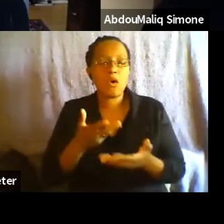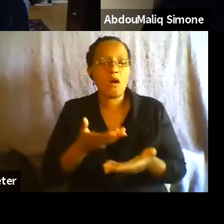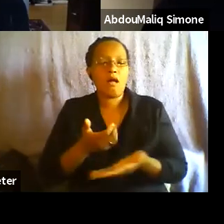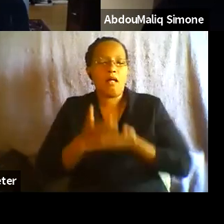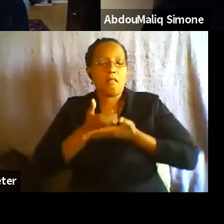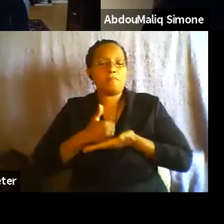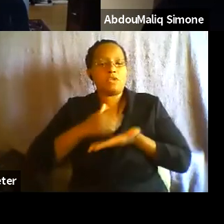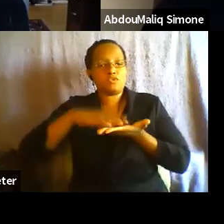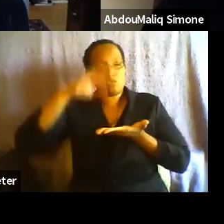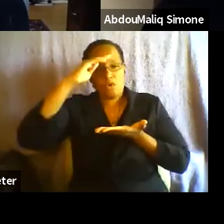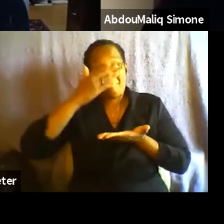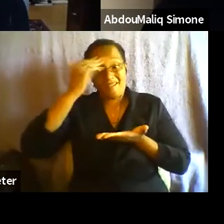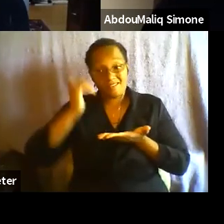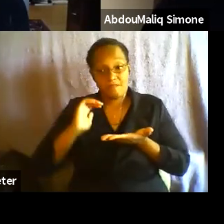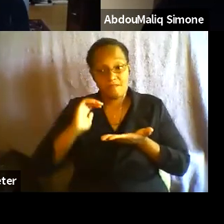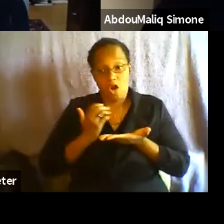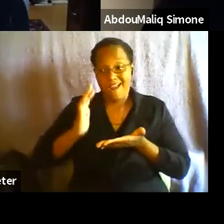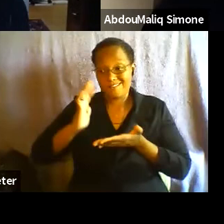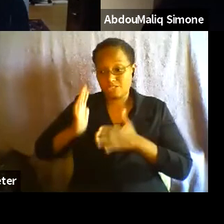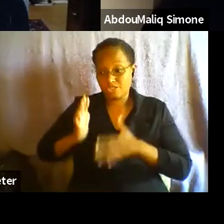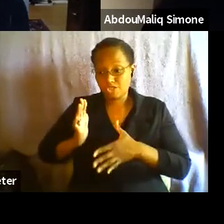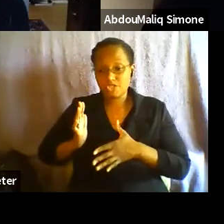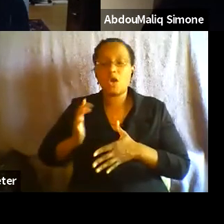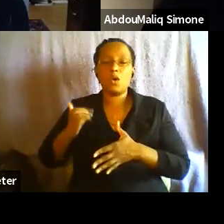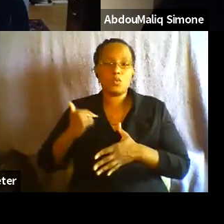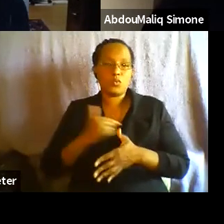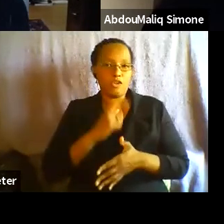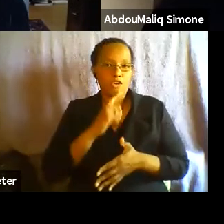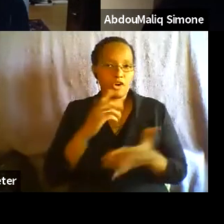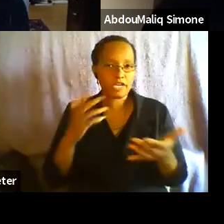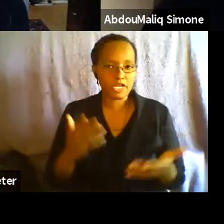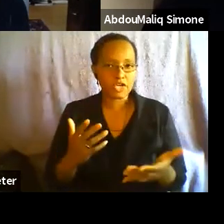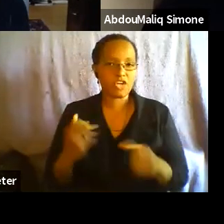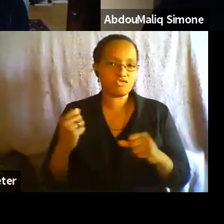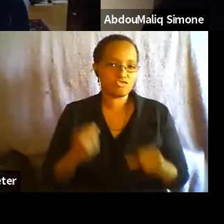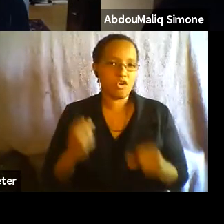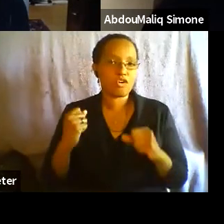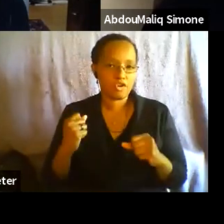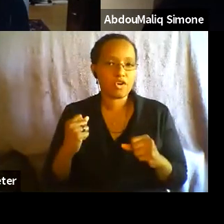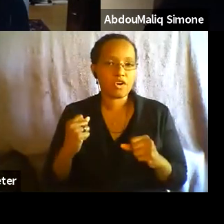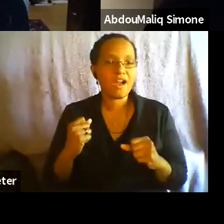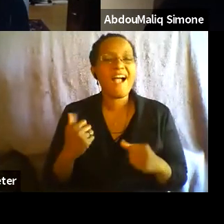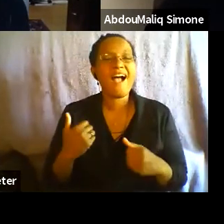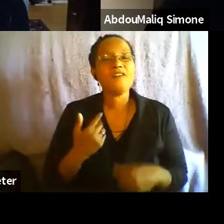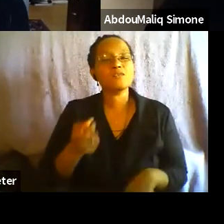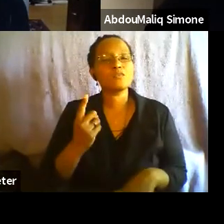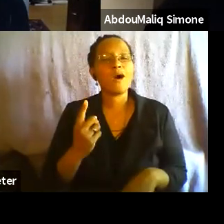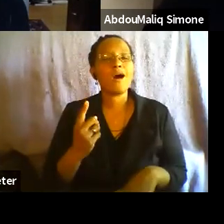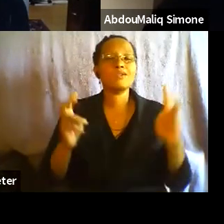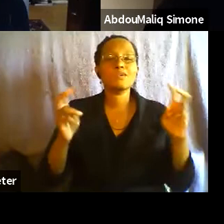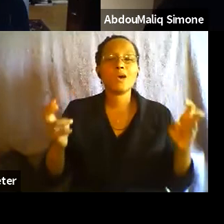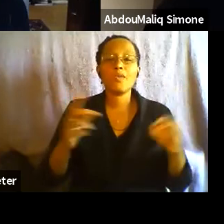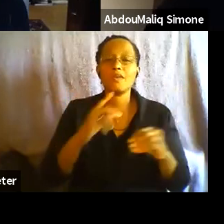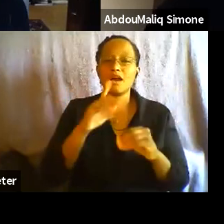there's a line by Palestinian poet Mahmoud Darwish that says, you're, you're dead and you're injured. Our ammunition within you